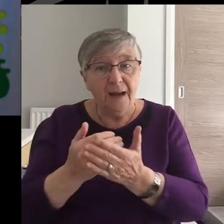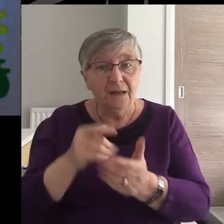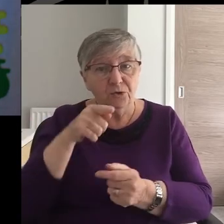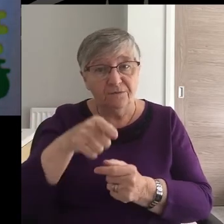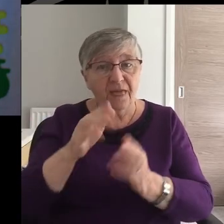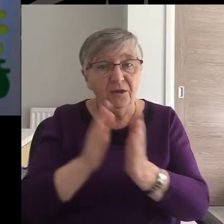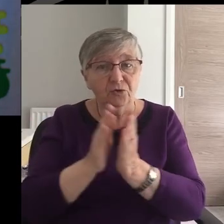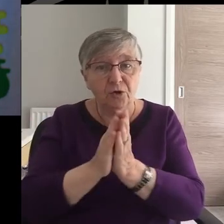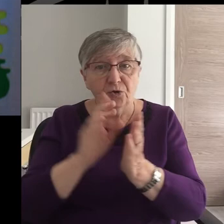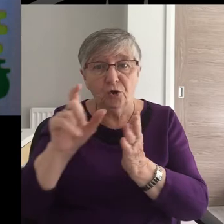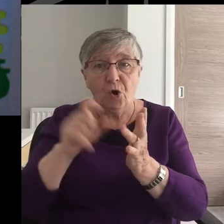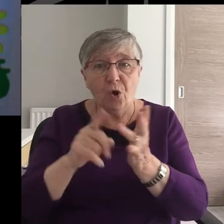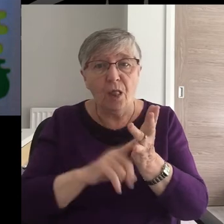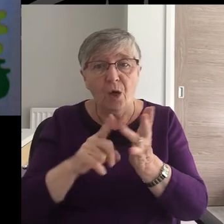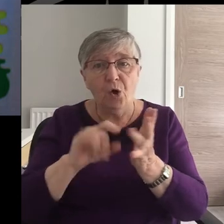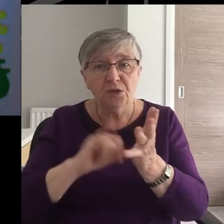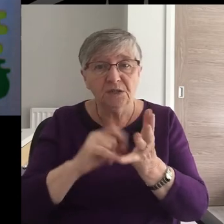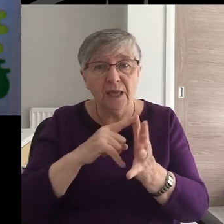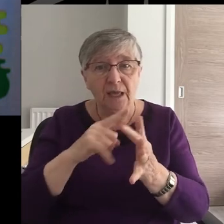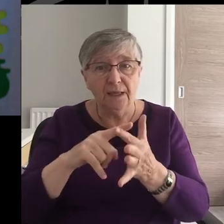part of the Colossae church.